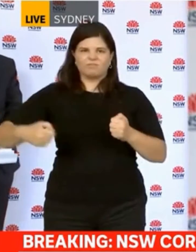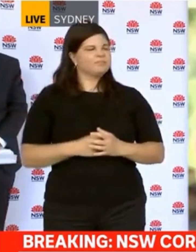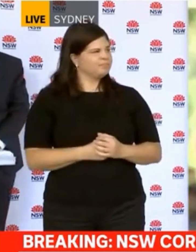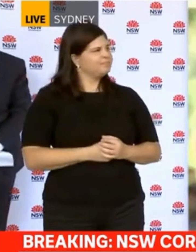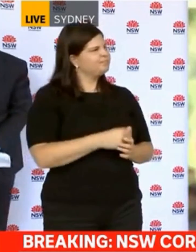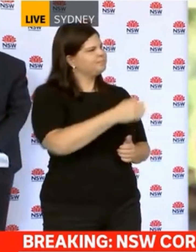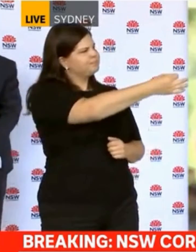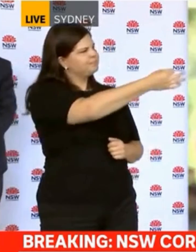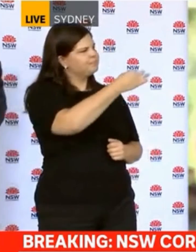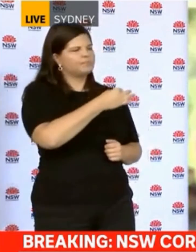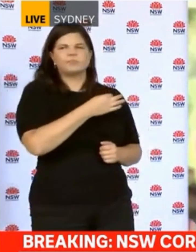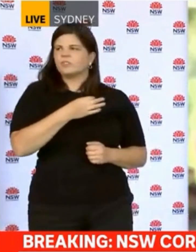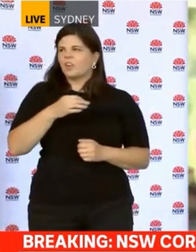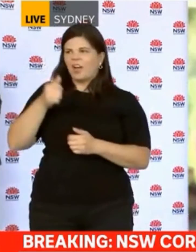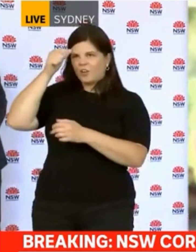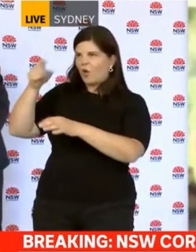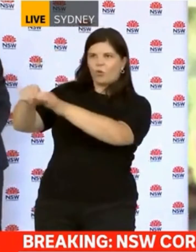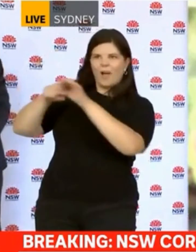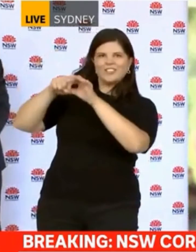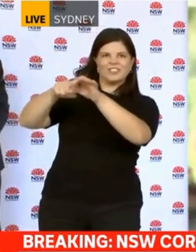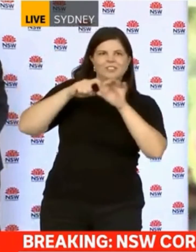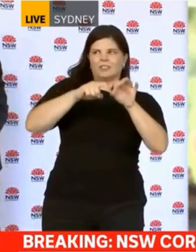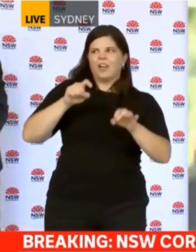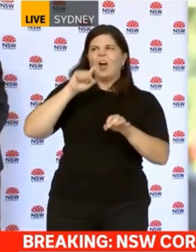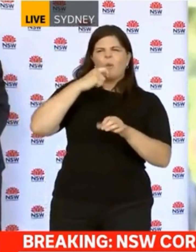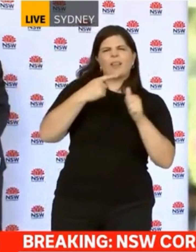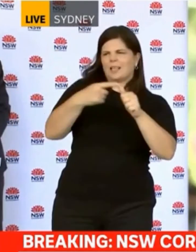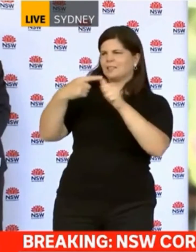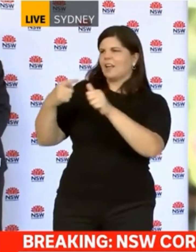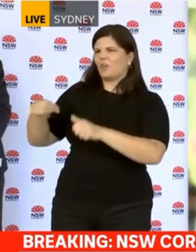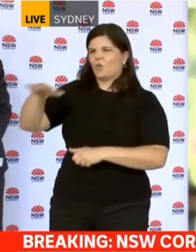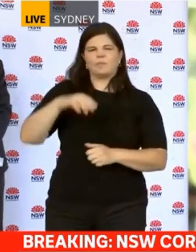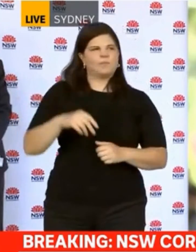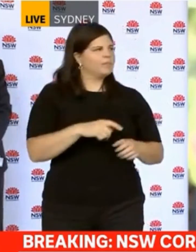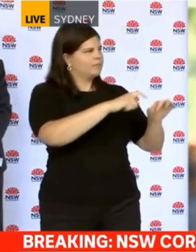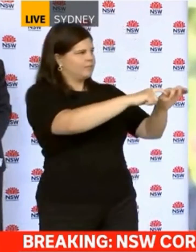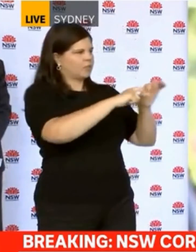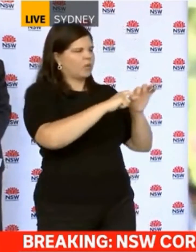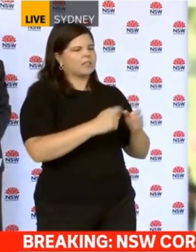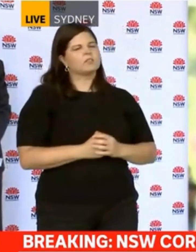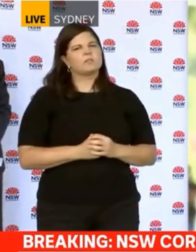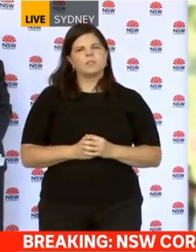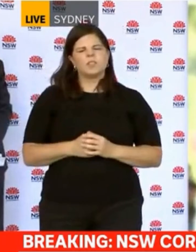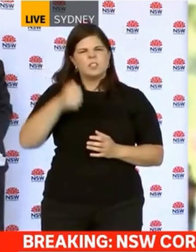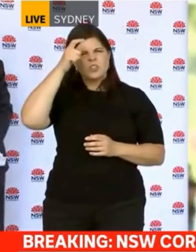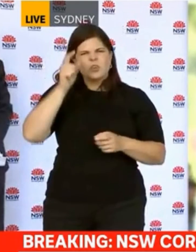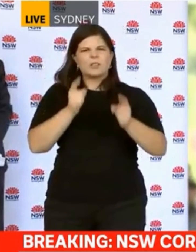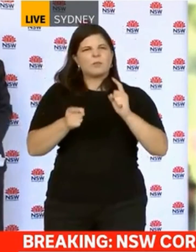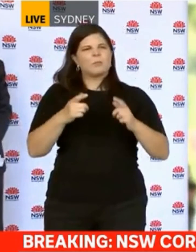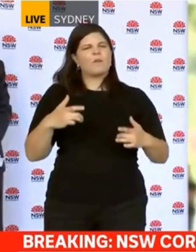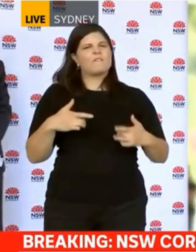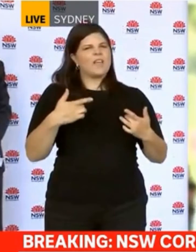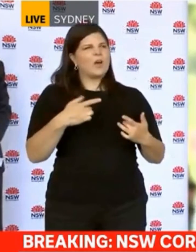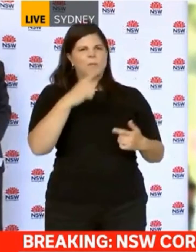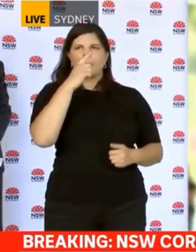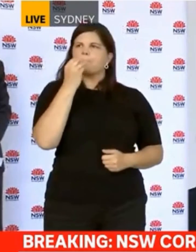comments earlier, you were talking about people not giving... I'll get to all the questions today. ..our information to health authorities. Has there been instances where there's been gaps or you feel that people